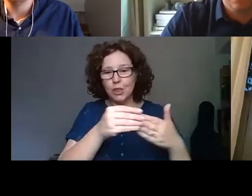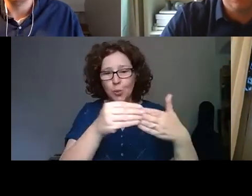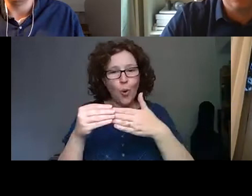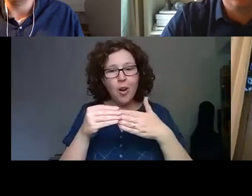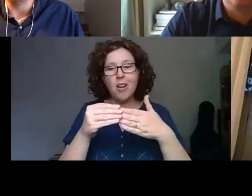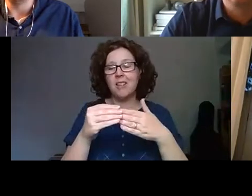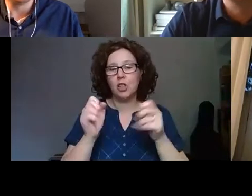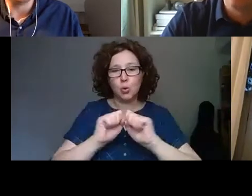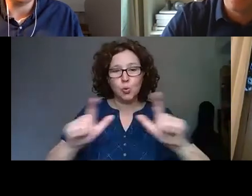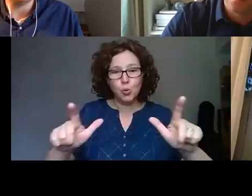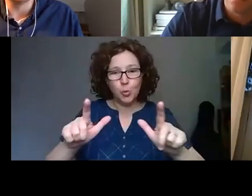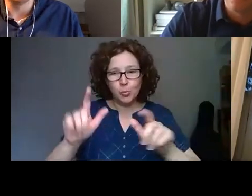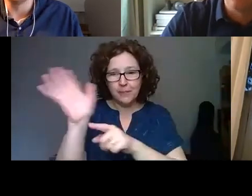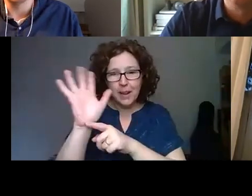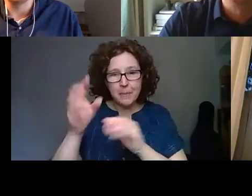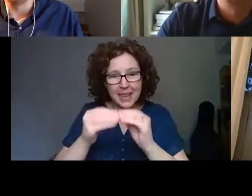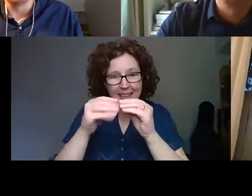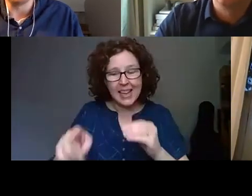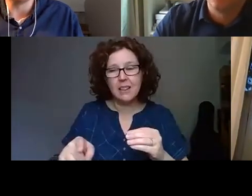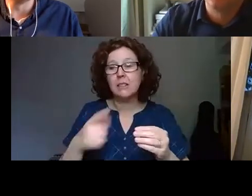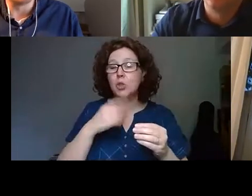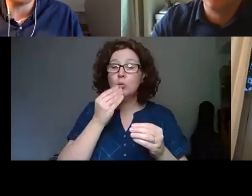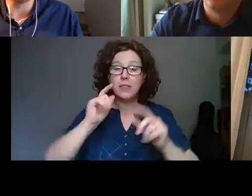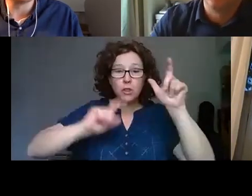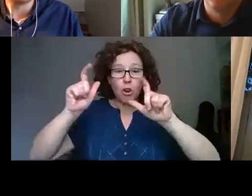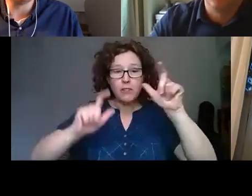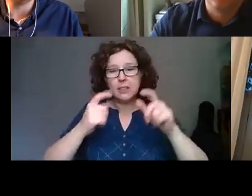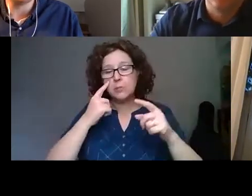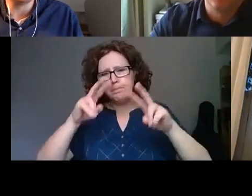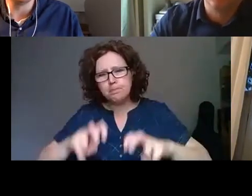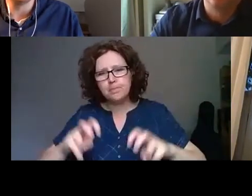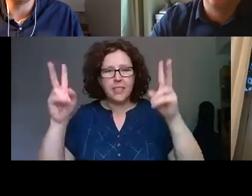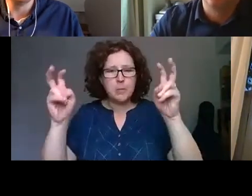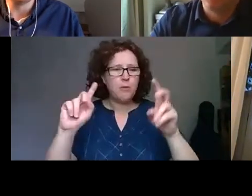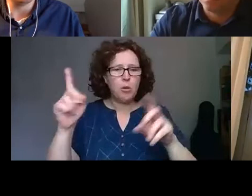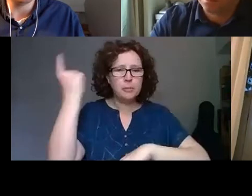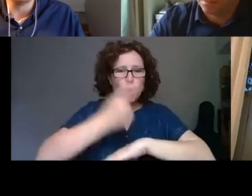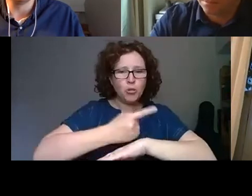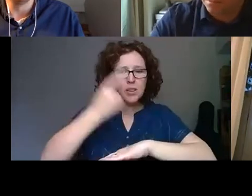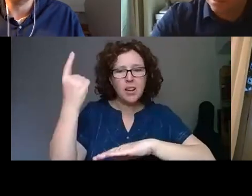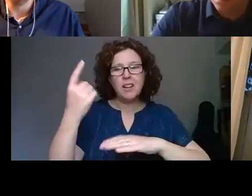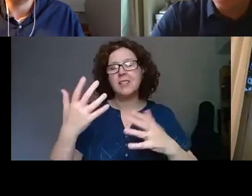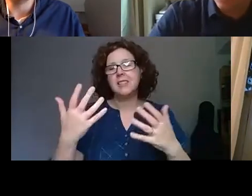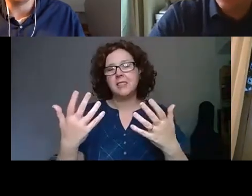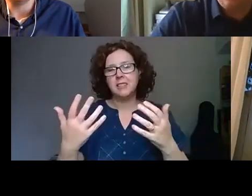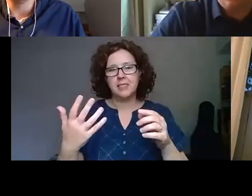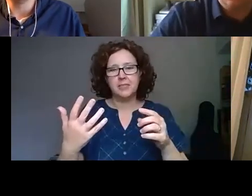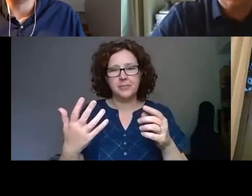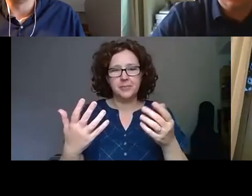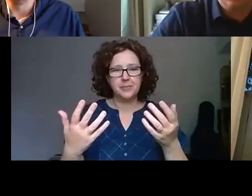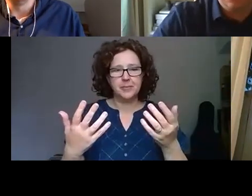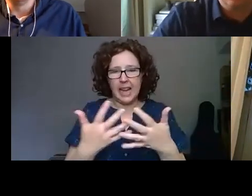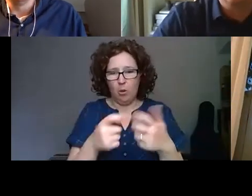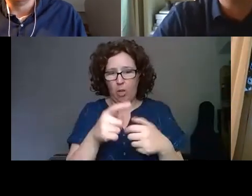programs, we've used photography as a tool to explore borders and barriers brought on by the, by COVID. So we've still, still tried